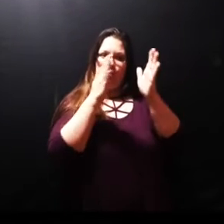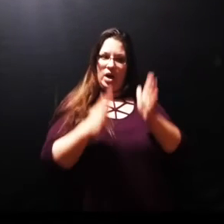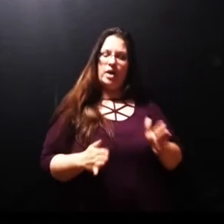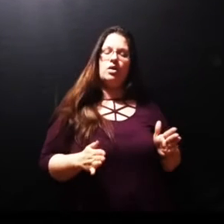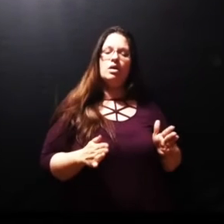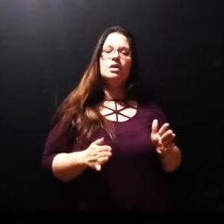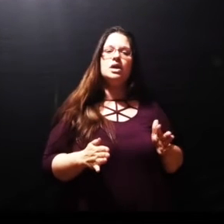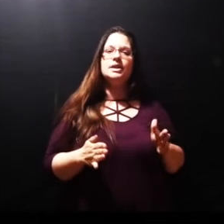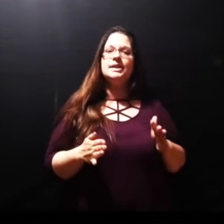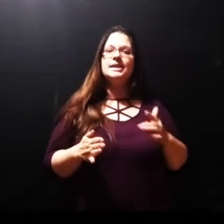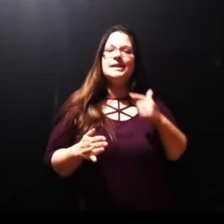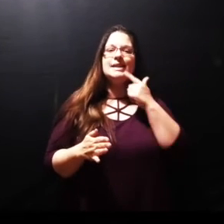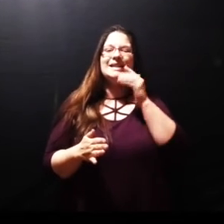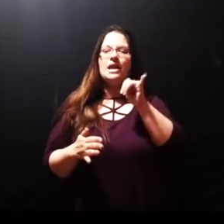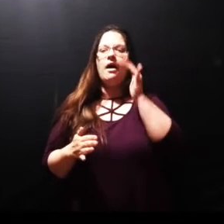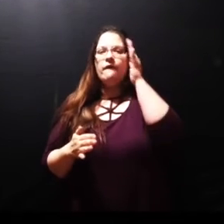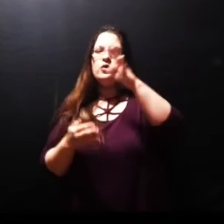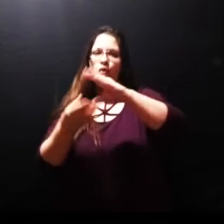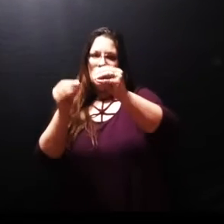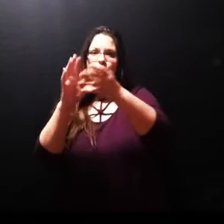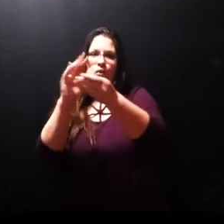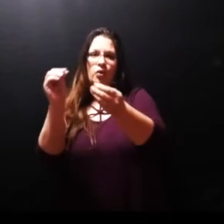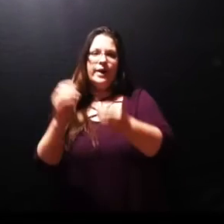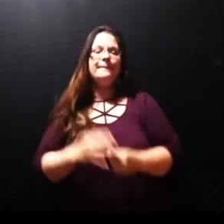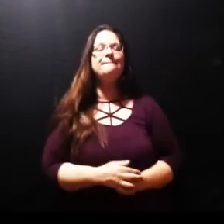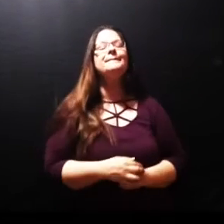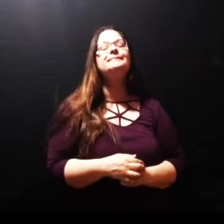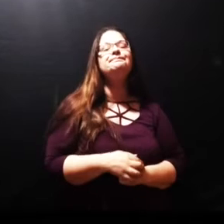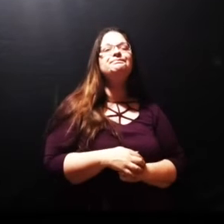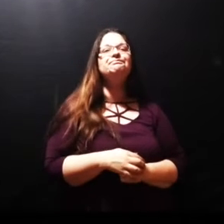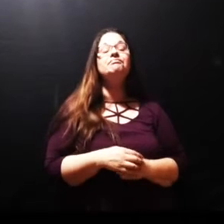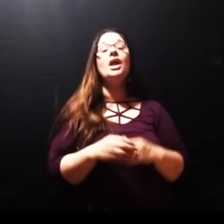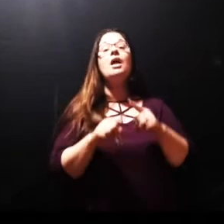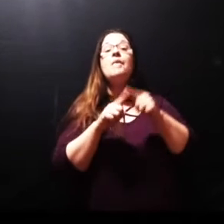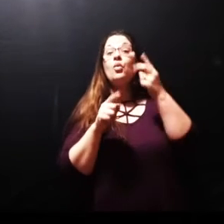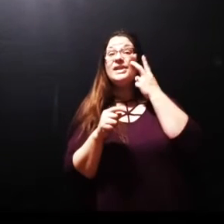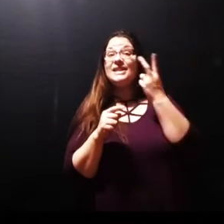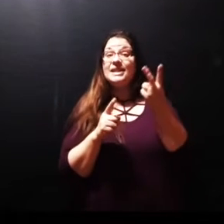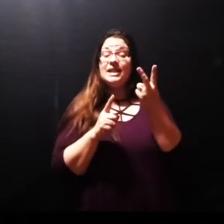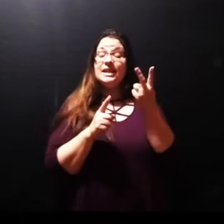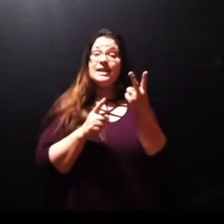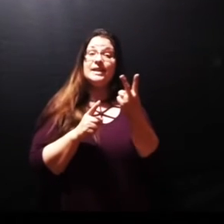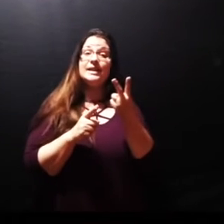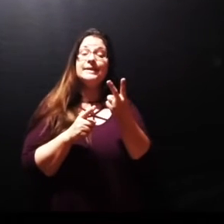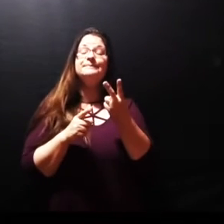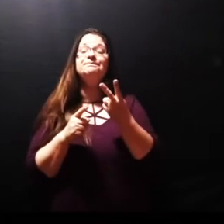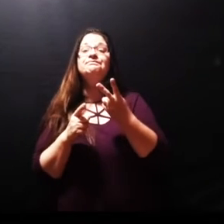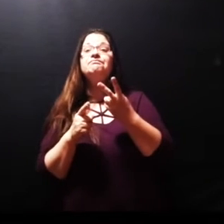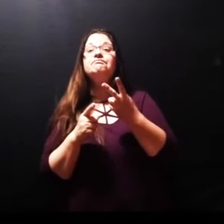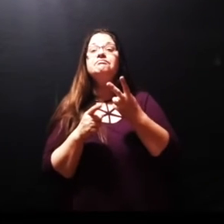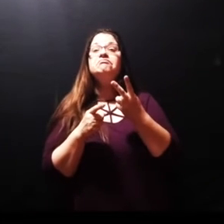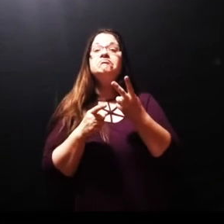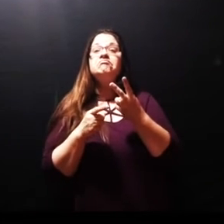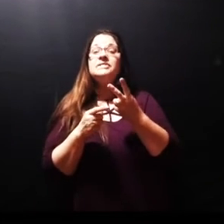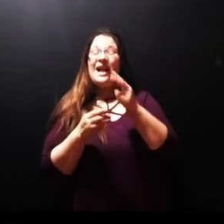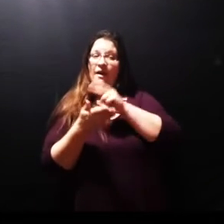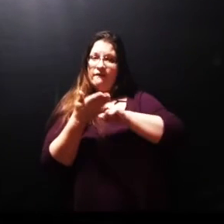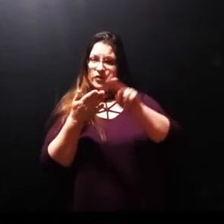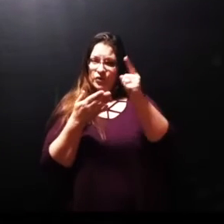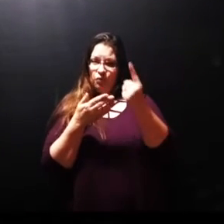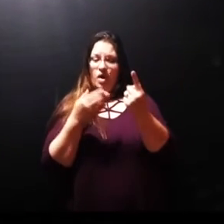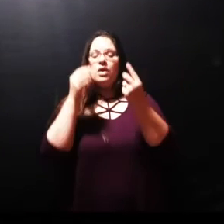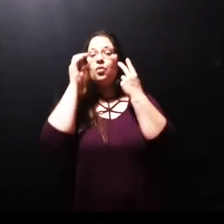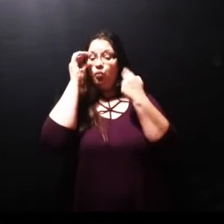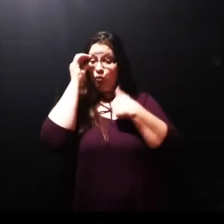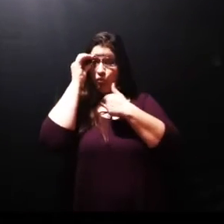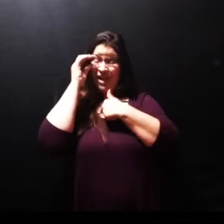in verse 1 we see that Lazarus falls sick he falls ill and it seems